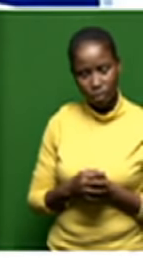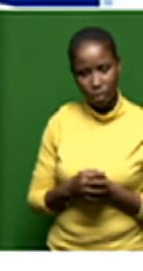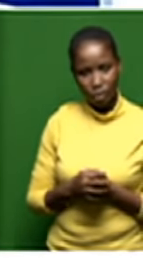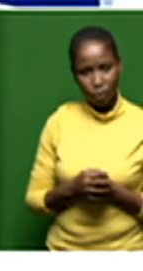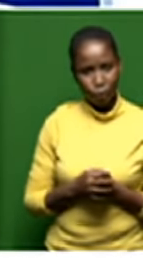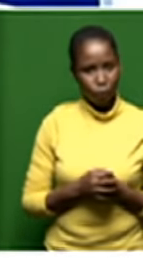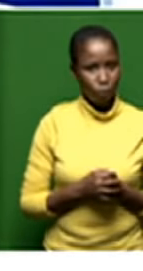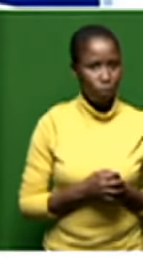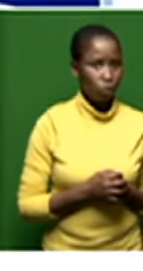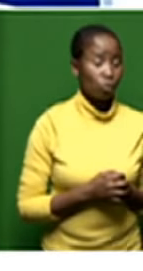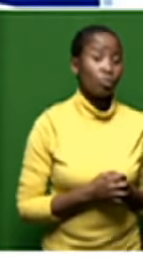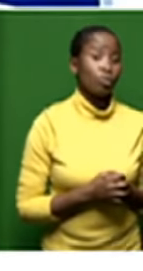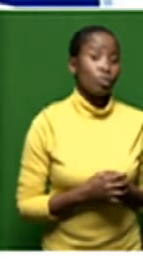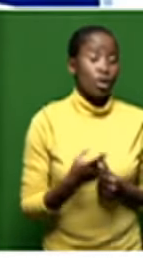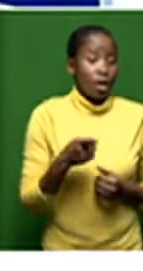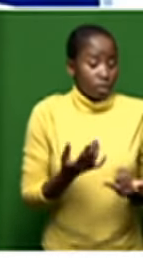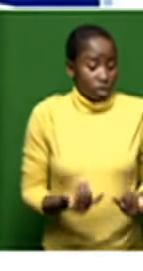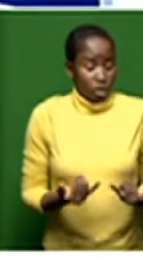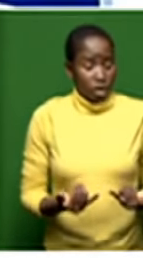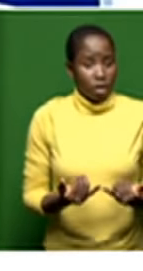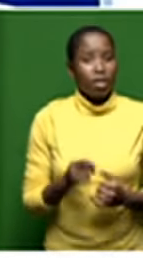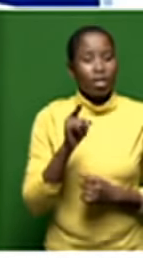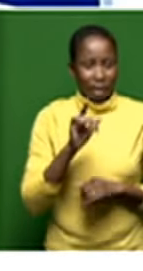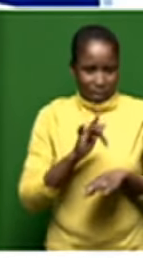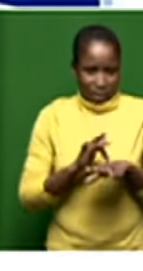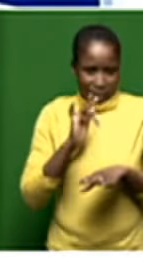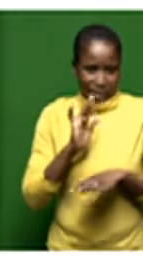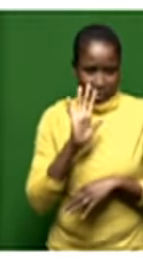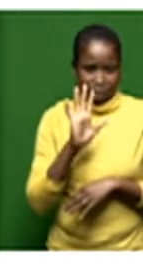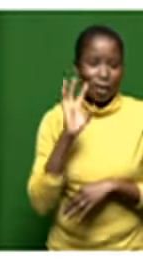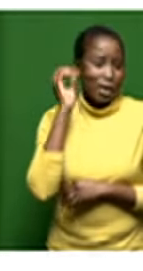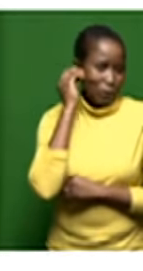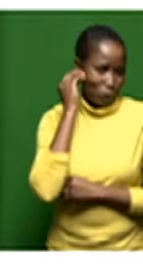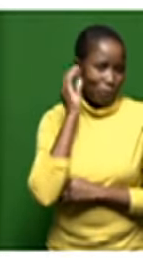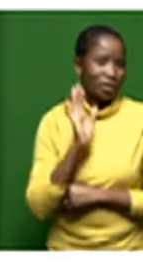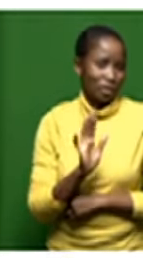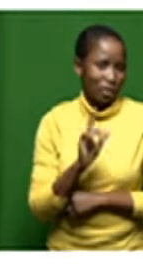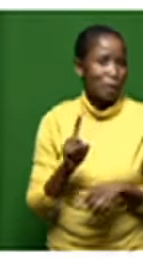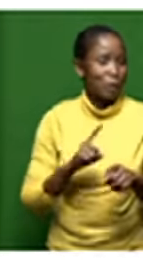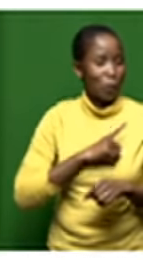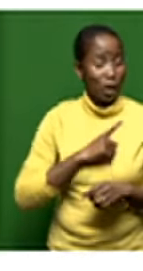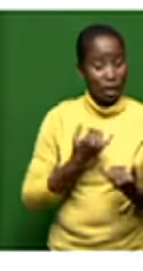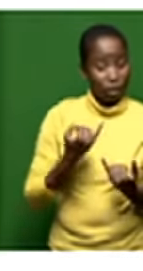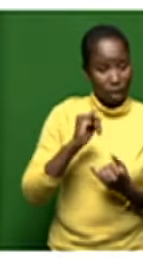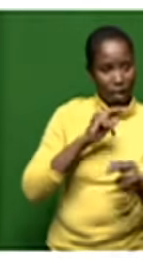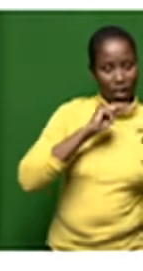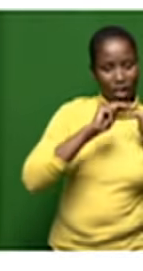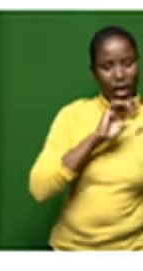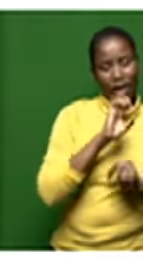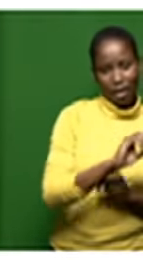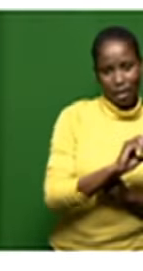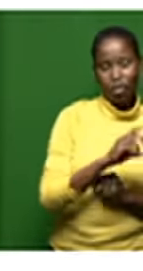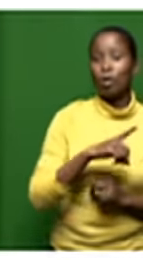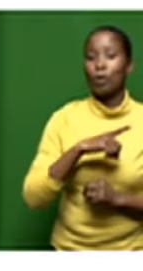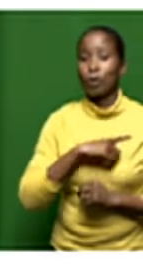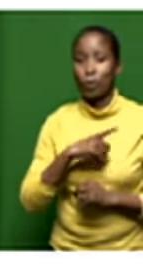for look at this stage these are sensitive commercial information that will still have to be negotiated and as we are still